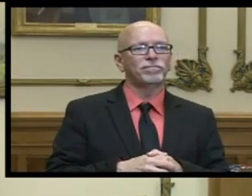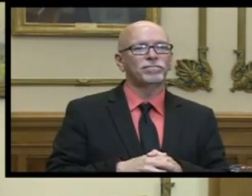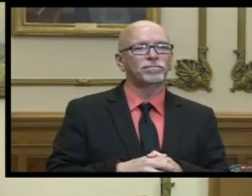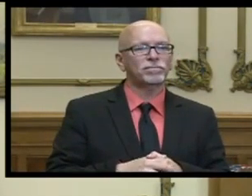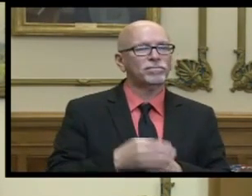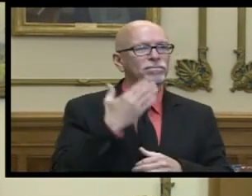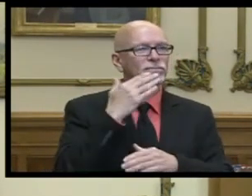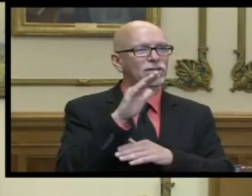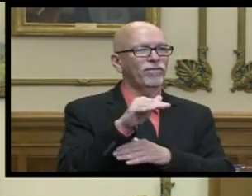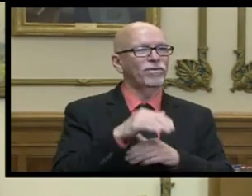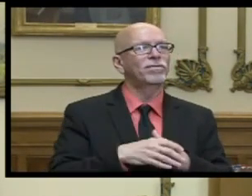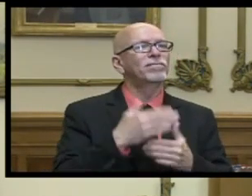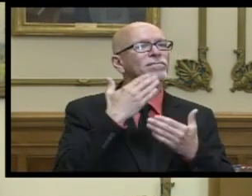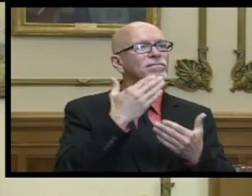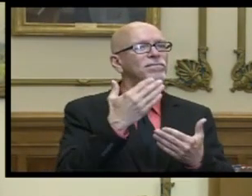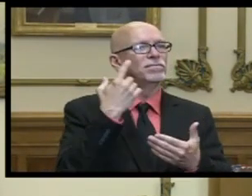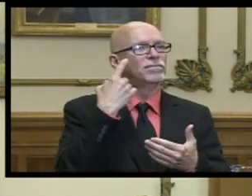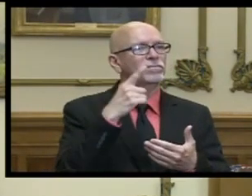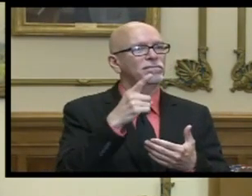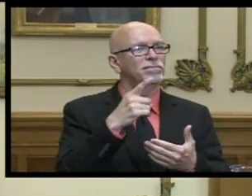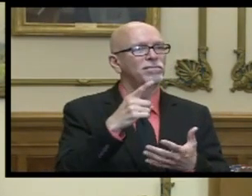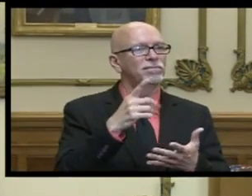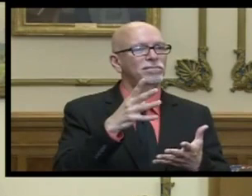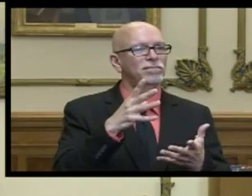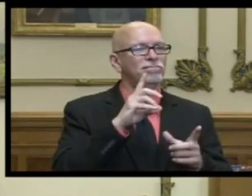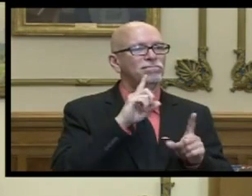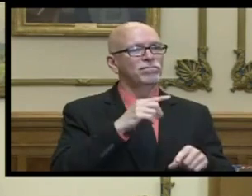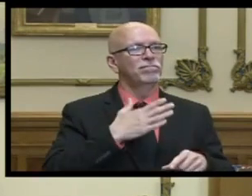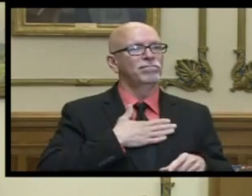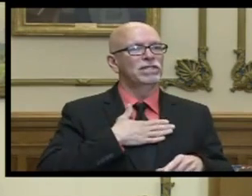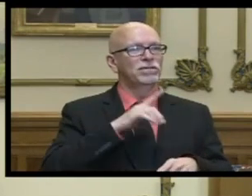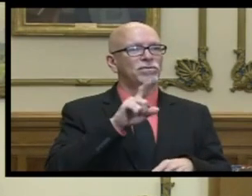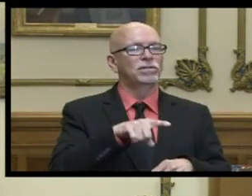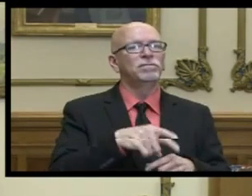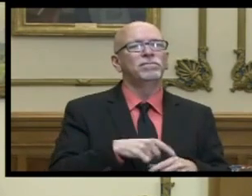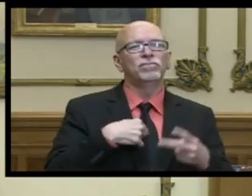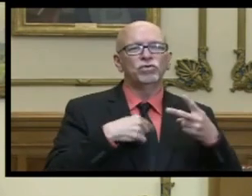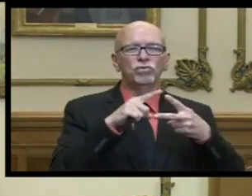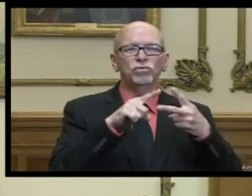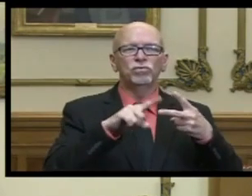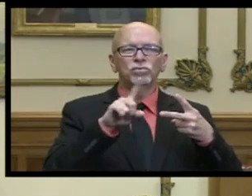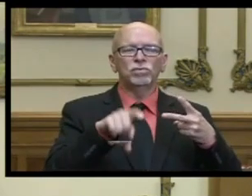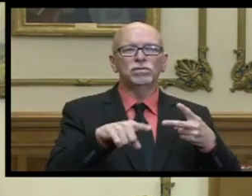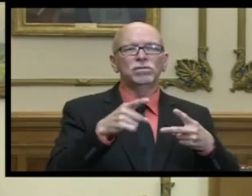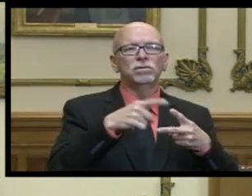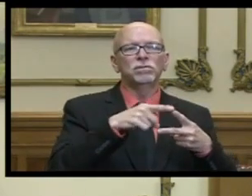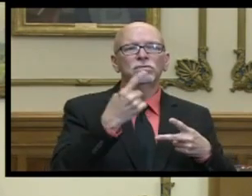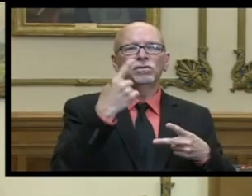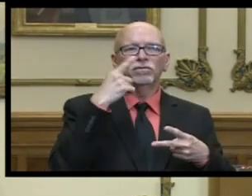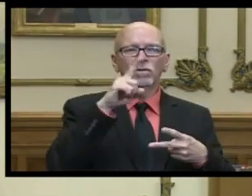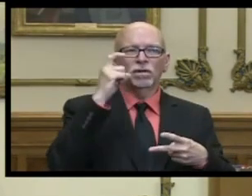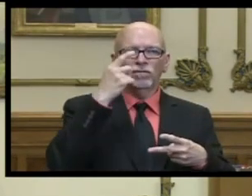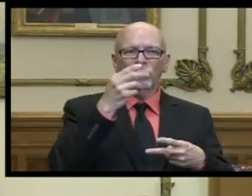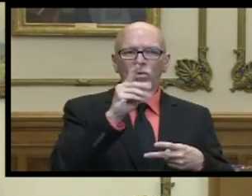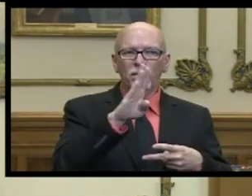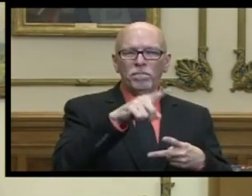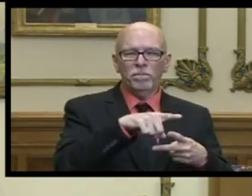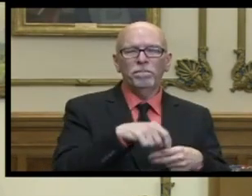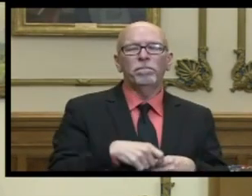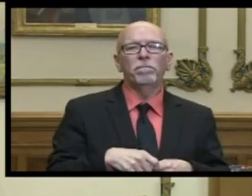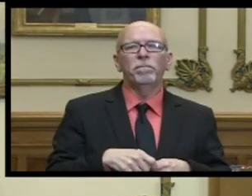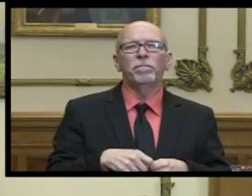good afternoon thank you for taking my question i have two questions one is for governor holcomb